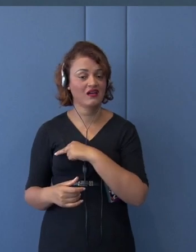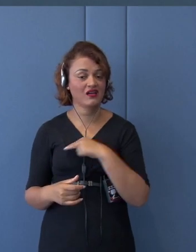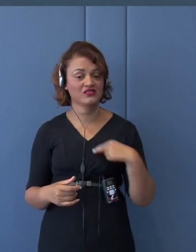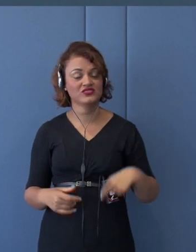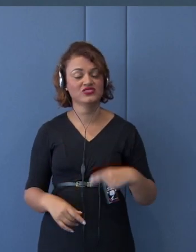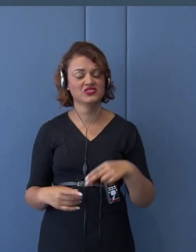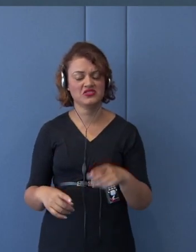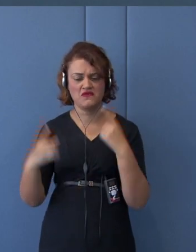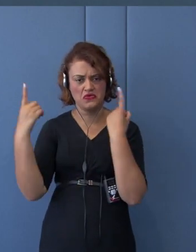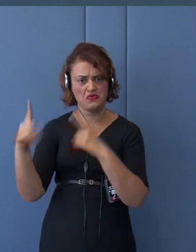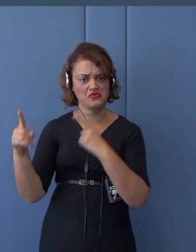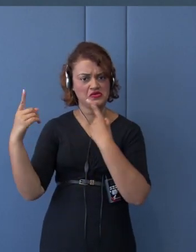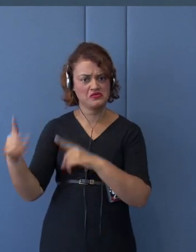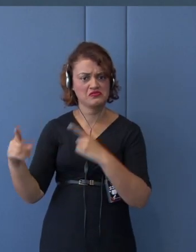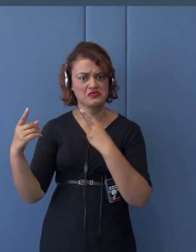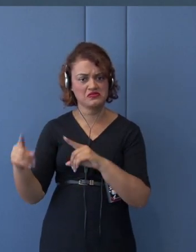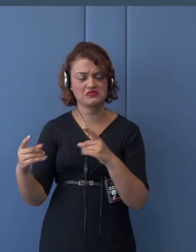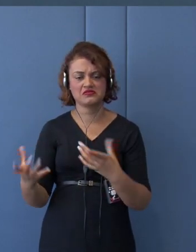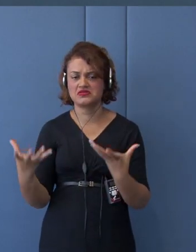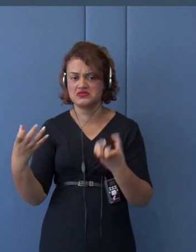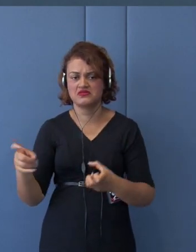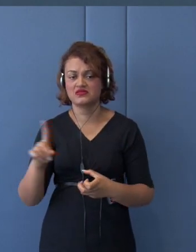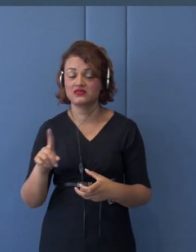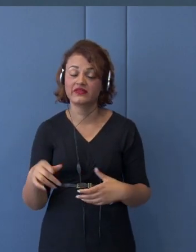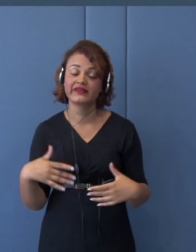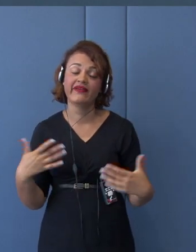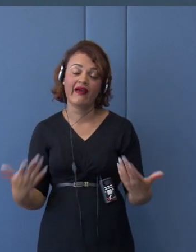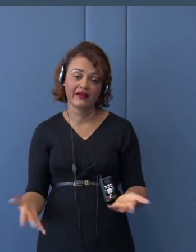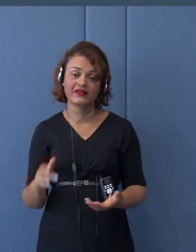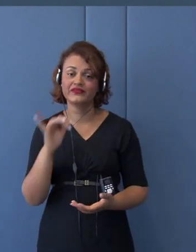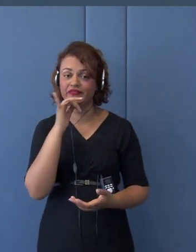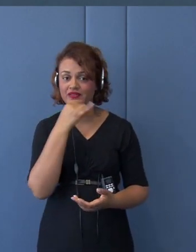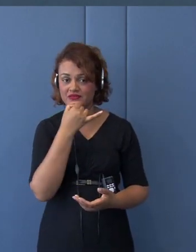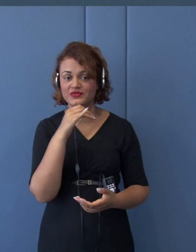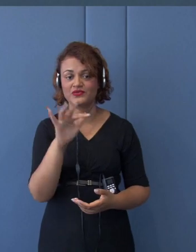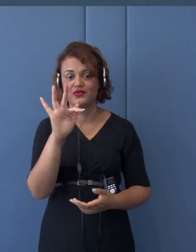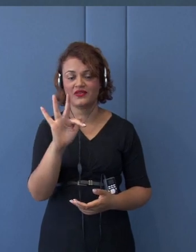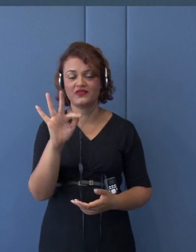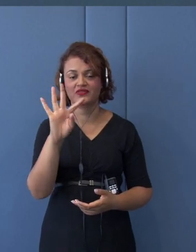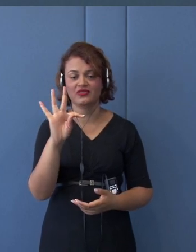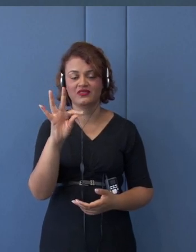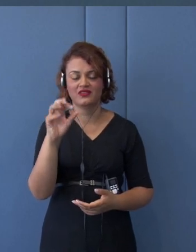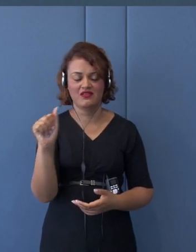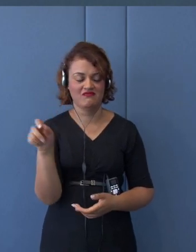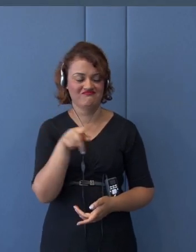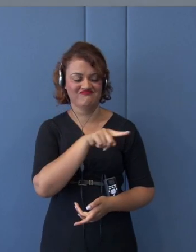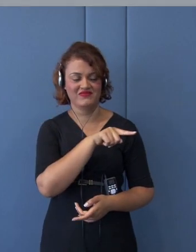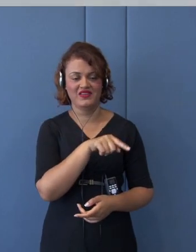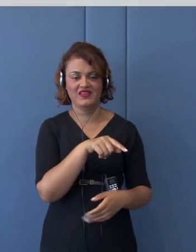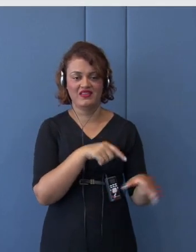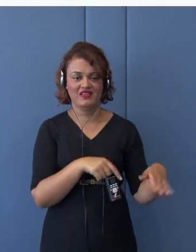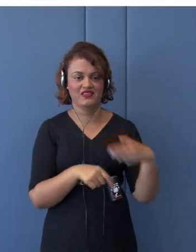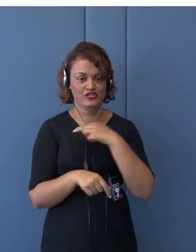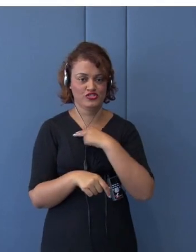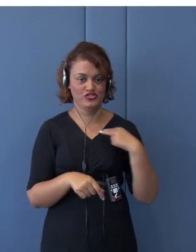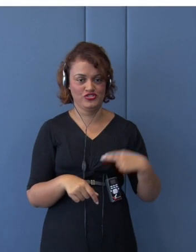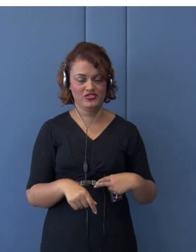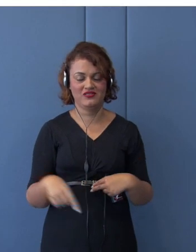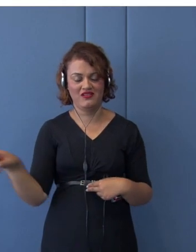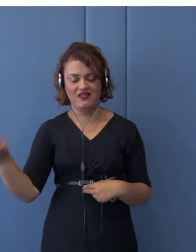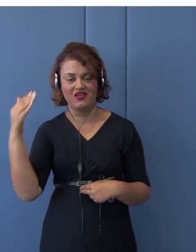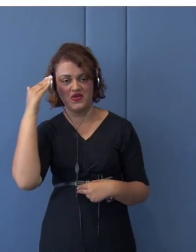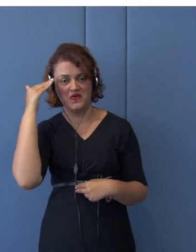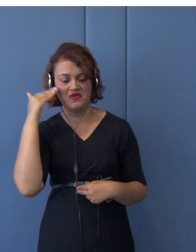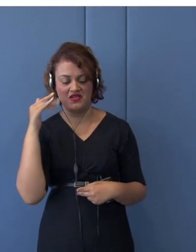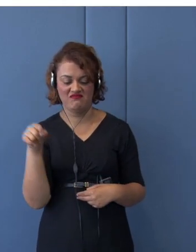unfortunately, this China-Korea FTA has been ruined quite completely. So,